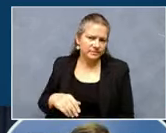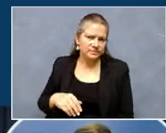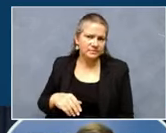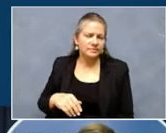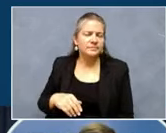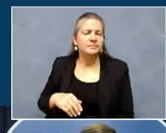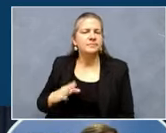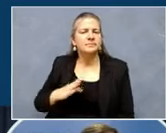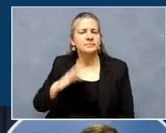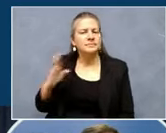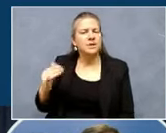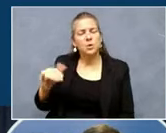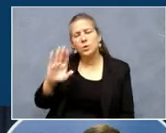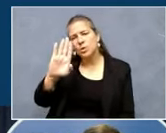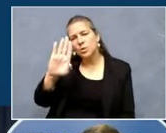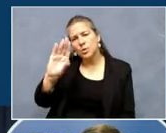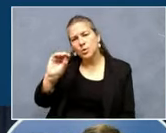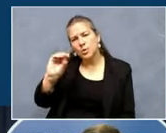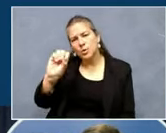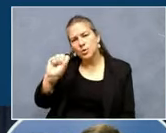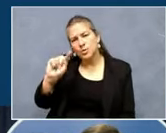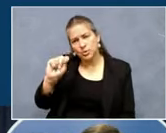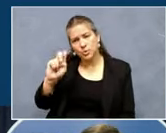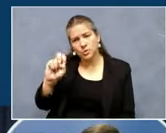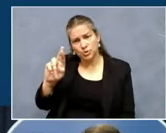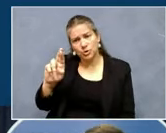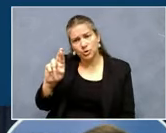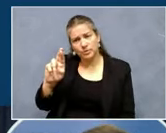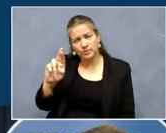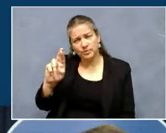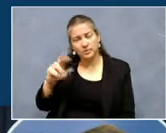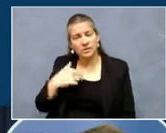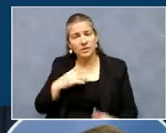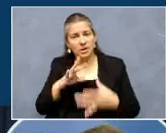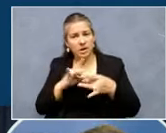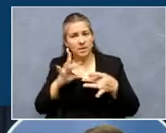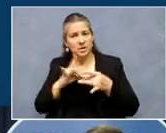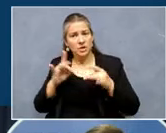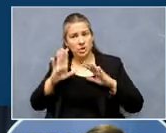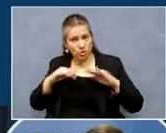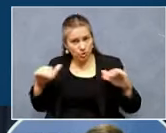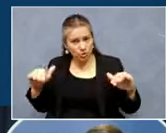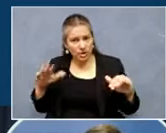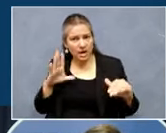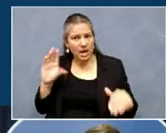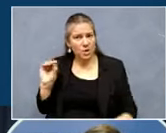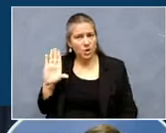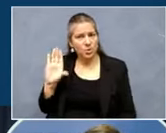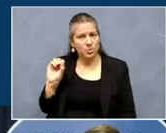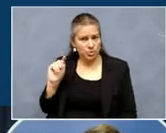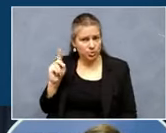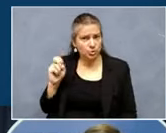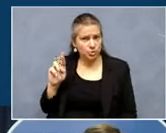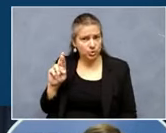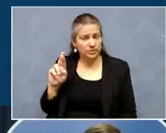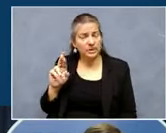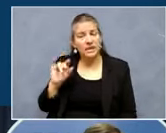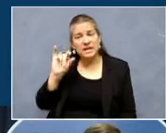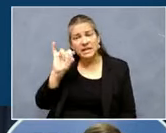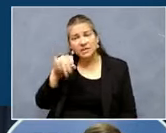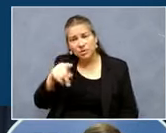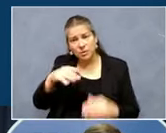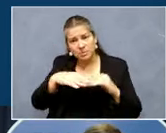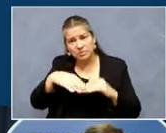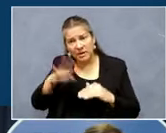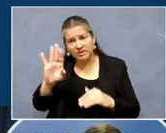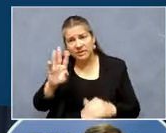to boosters. And I'll talk a little bit about kids and boosters. But if you are over 65, you need to have